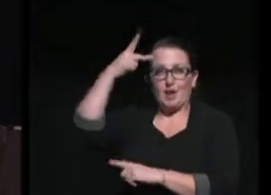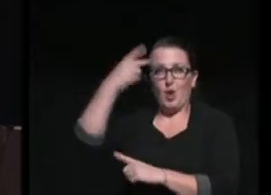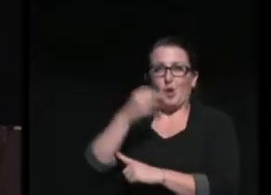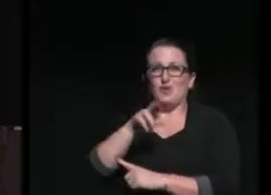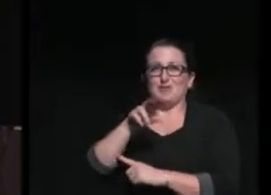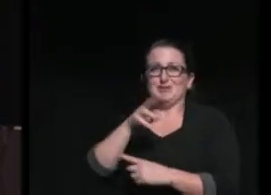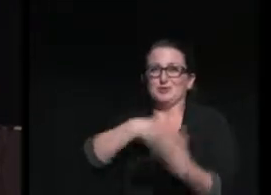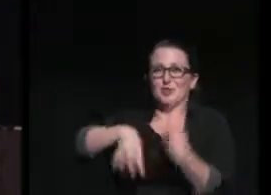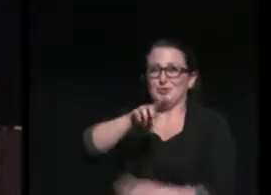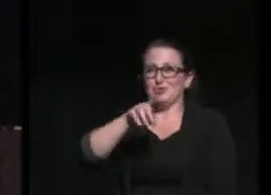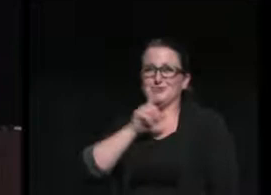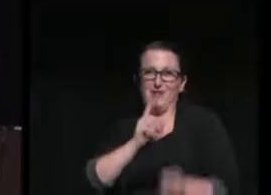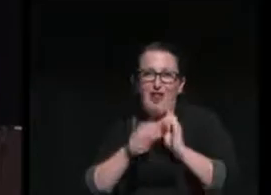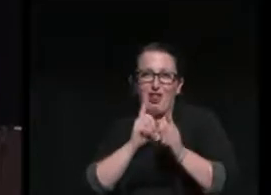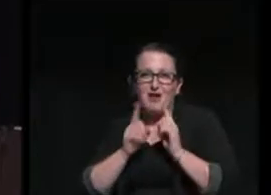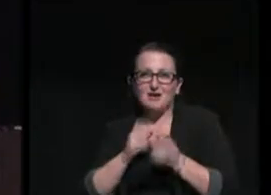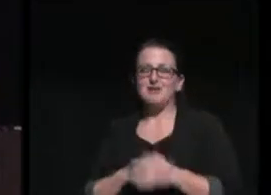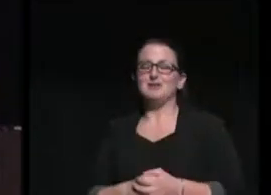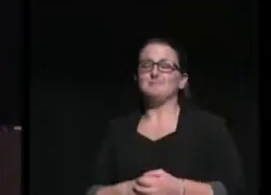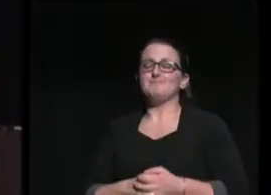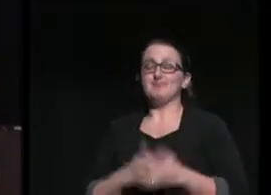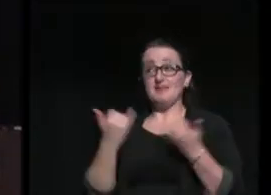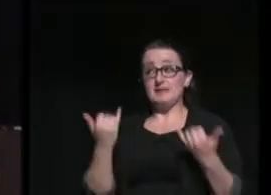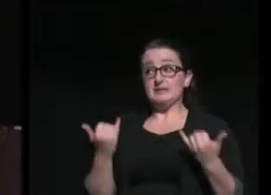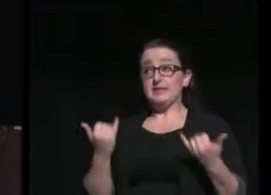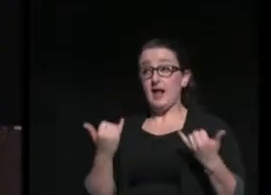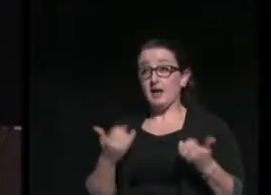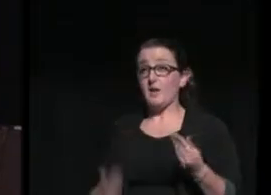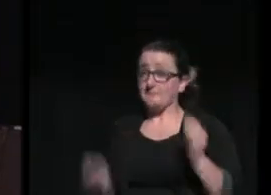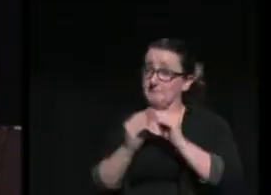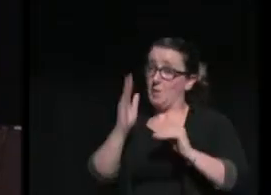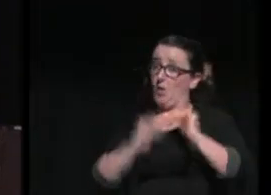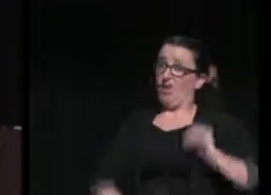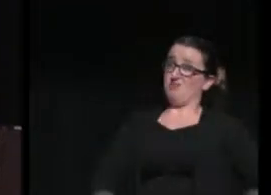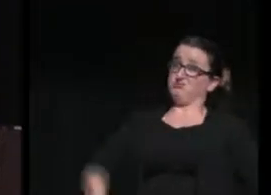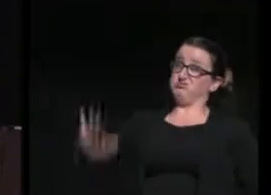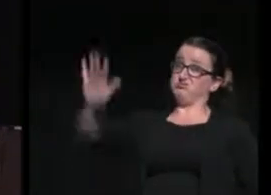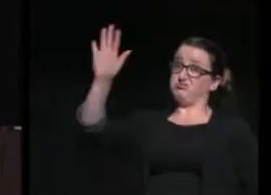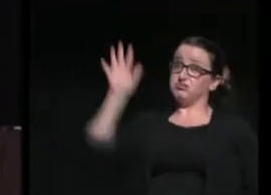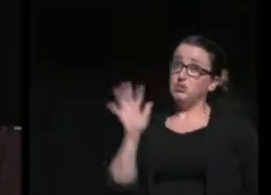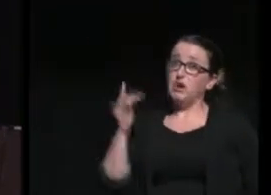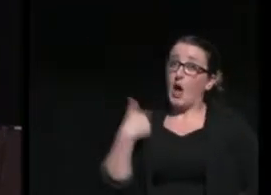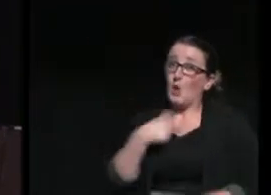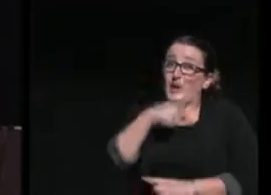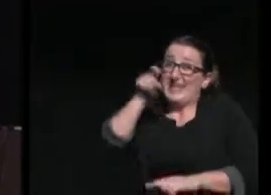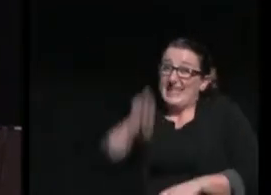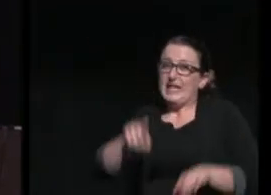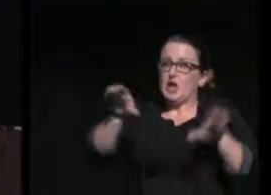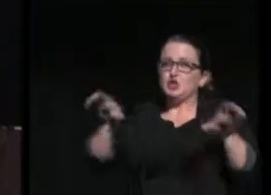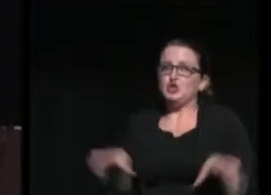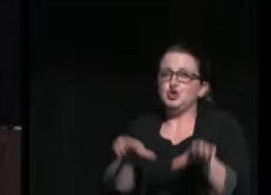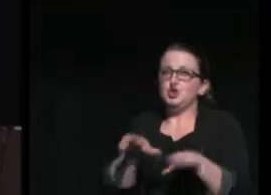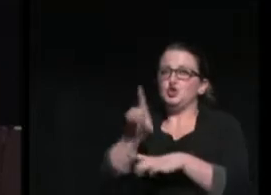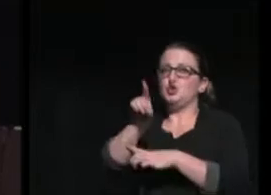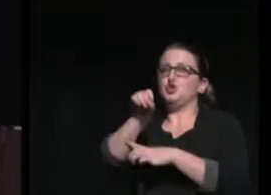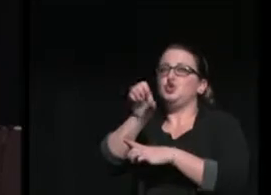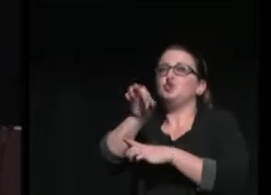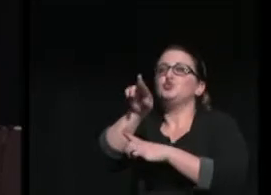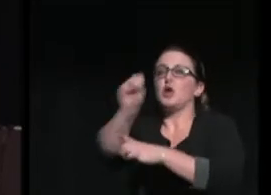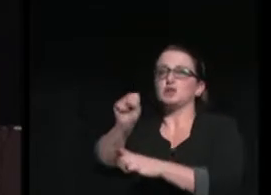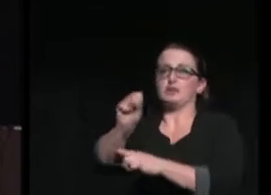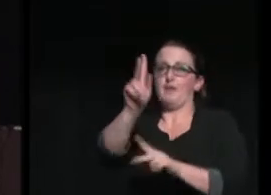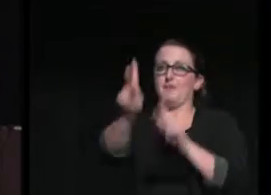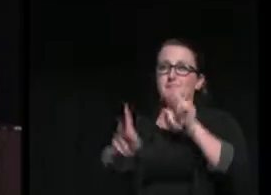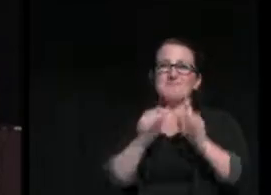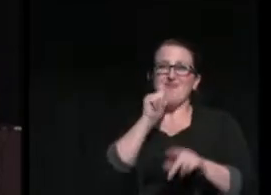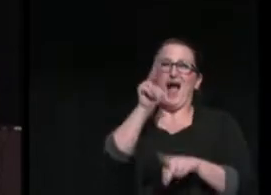dialogue. In these times, perhaps more than ever in our history, we need doers of deeds, not people who take